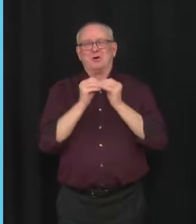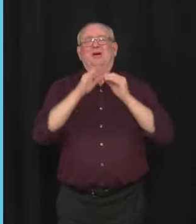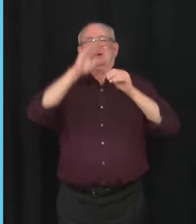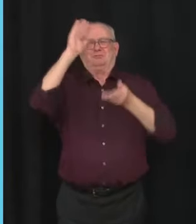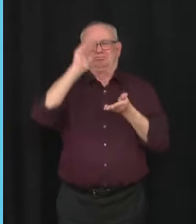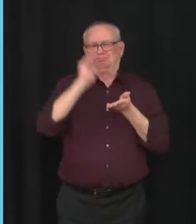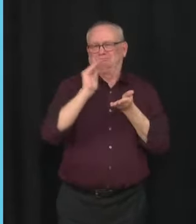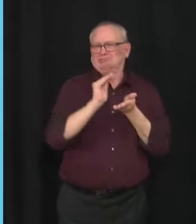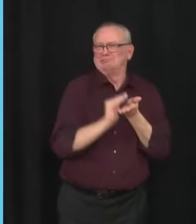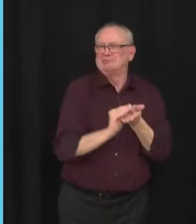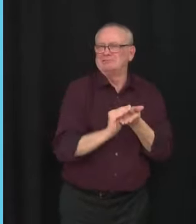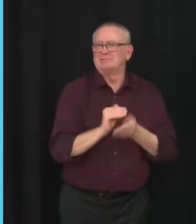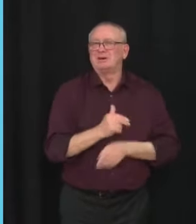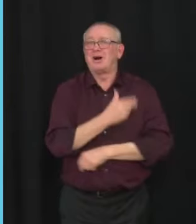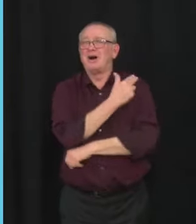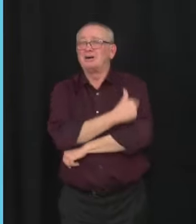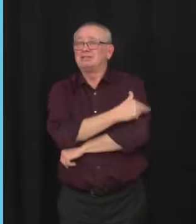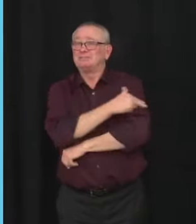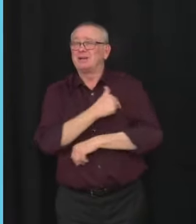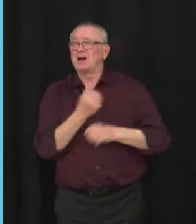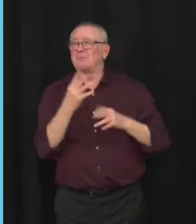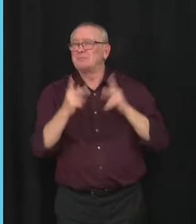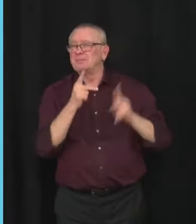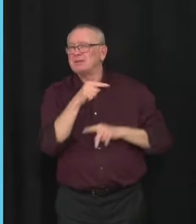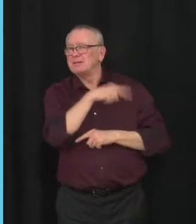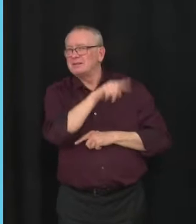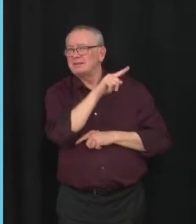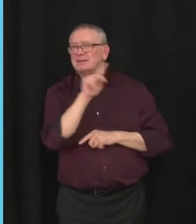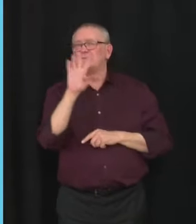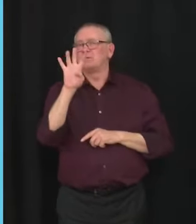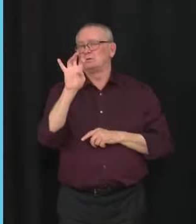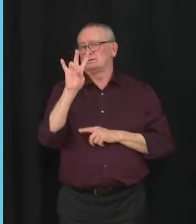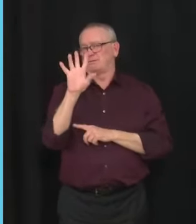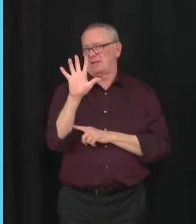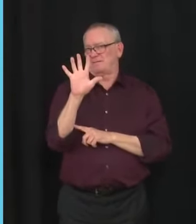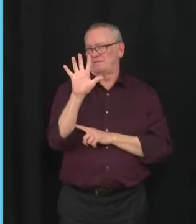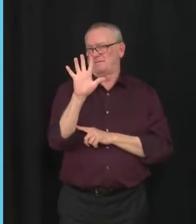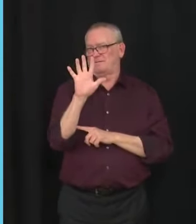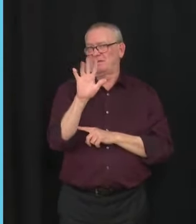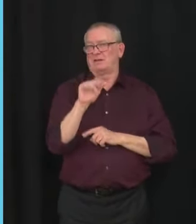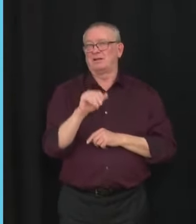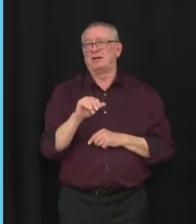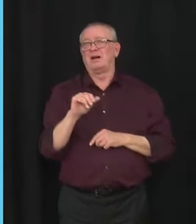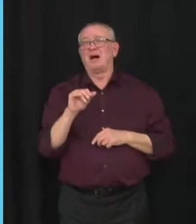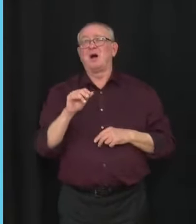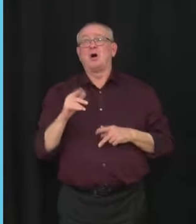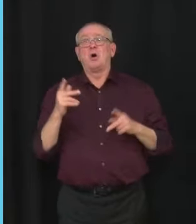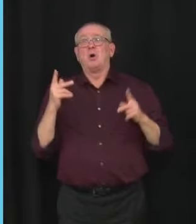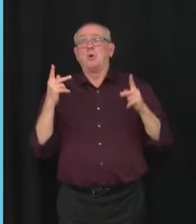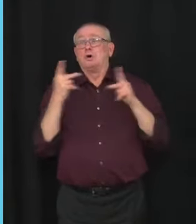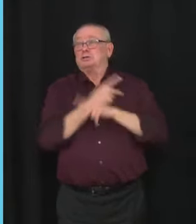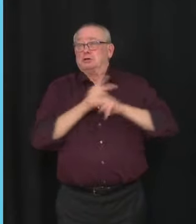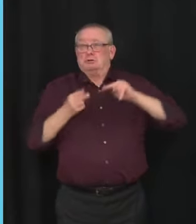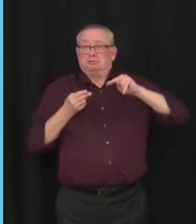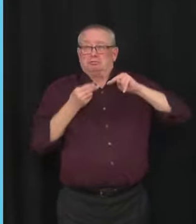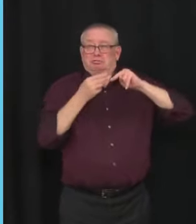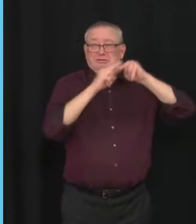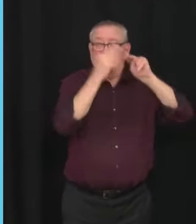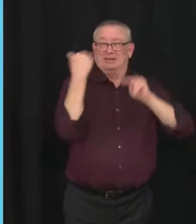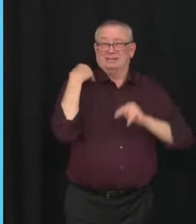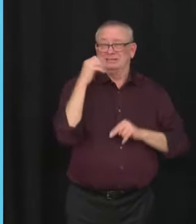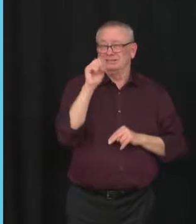people in hospitals across the province with COVID-19. At the peak of the fourth wave, on September 27th,